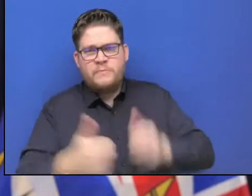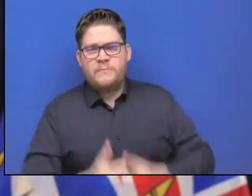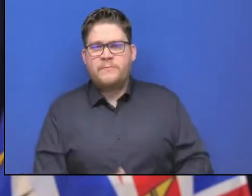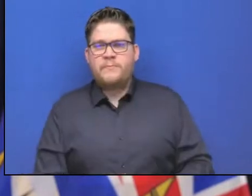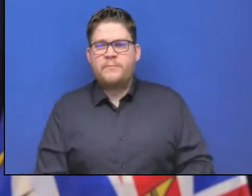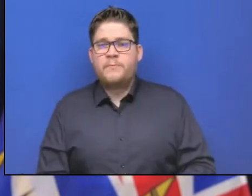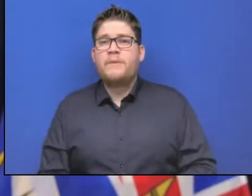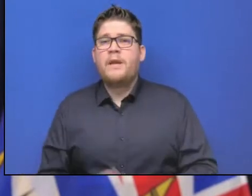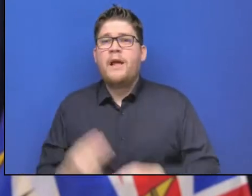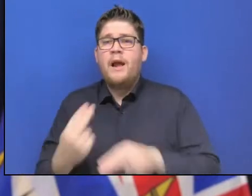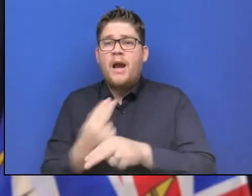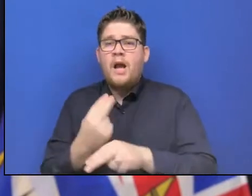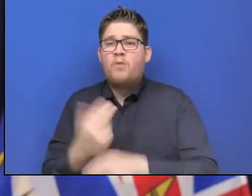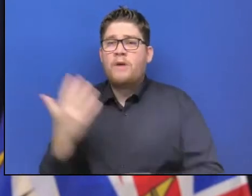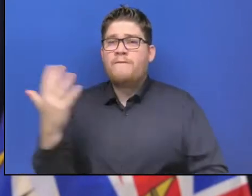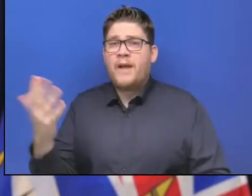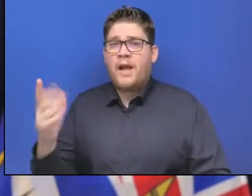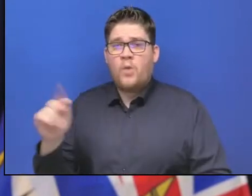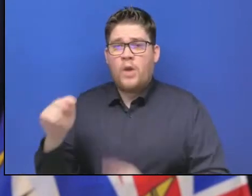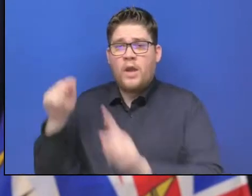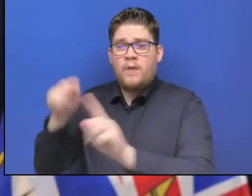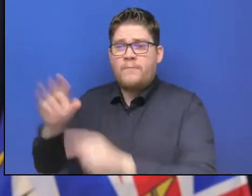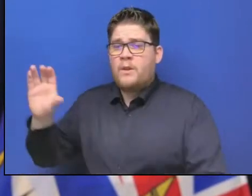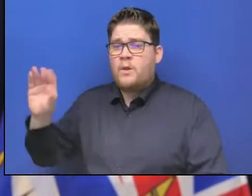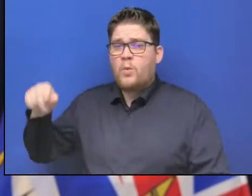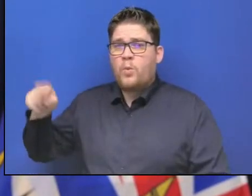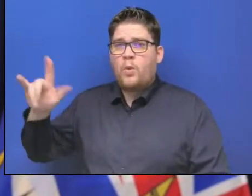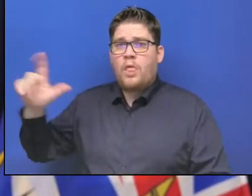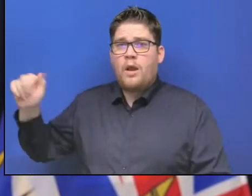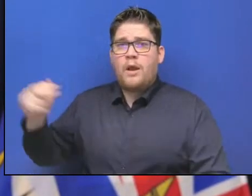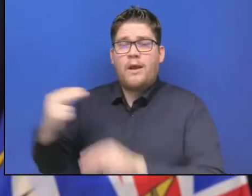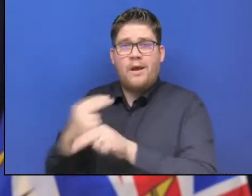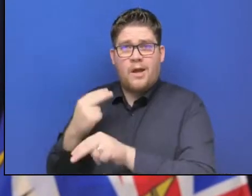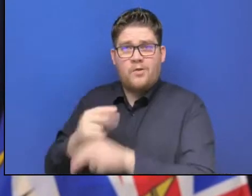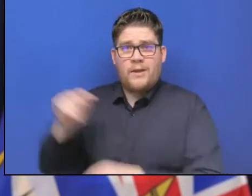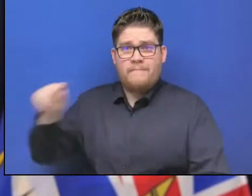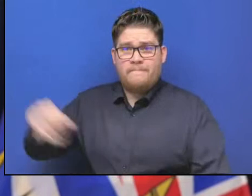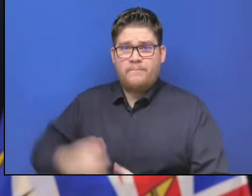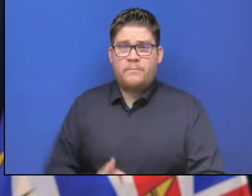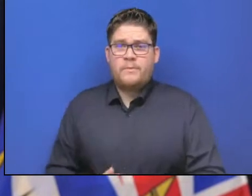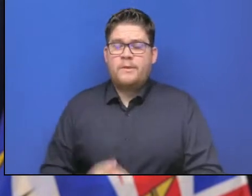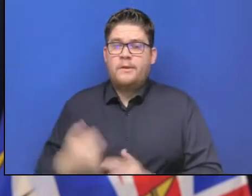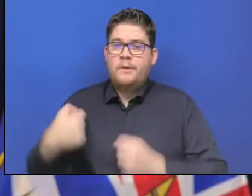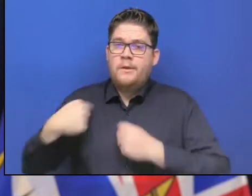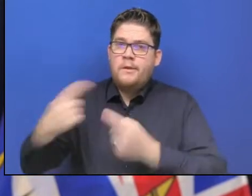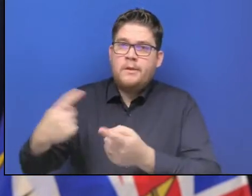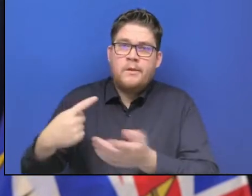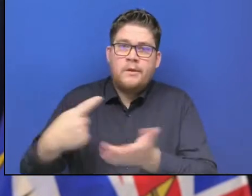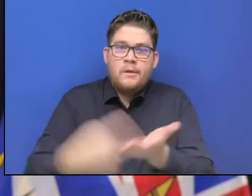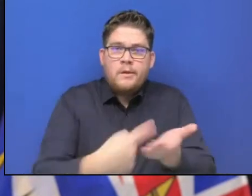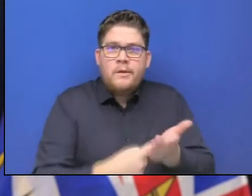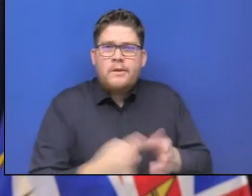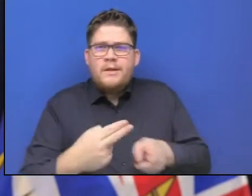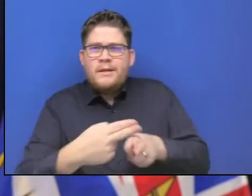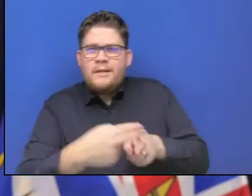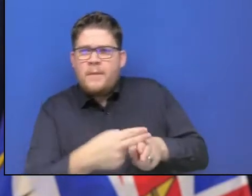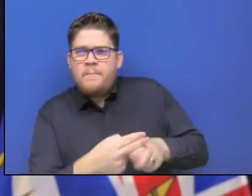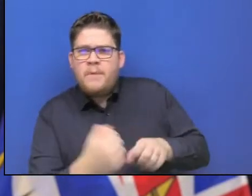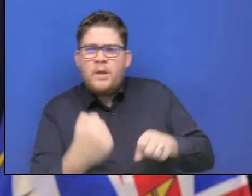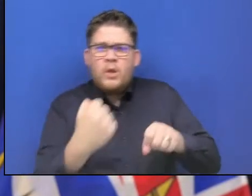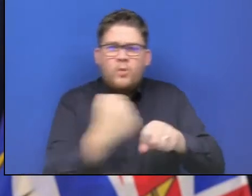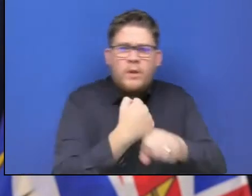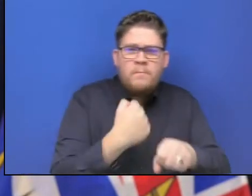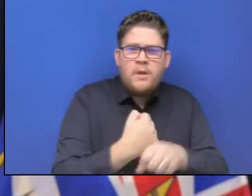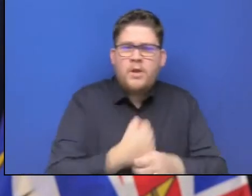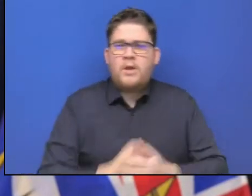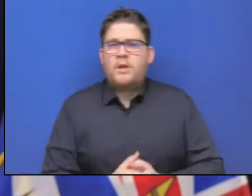about some of the thinking around temporary repairs of a very significant provincial highway. We have all seen the images. The Coquihalla